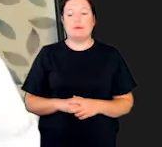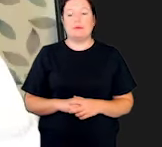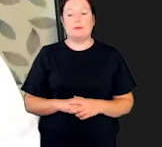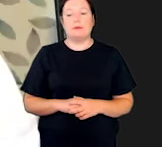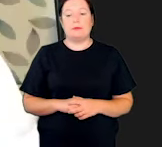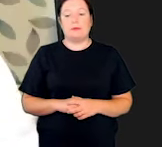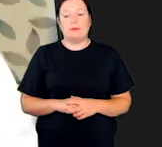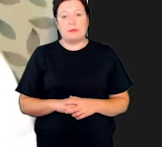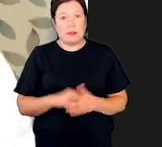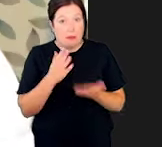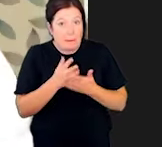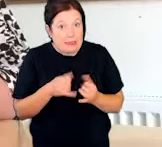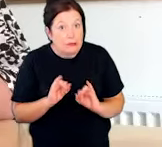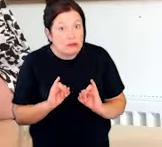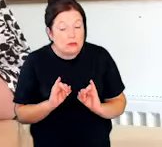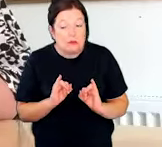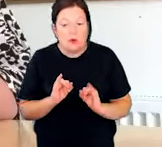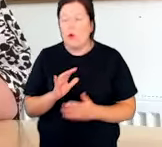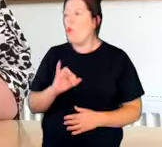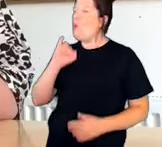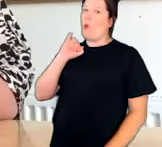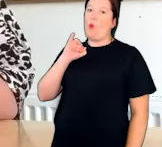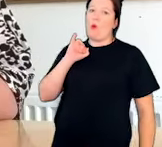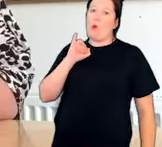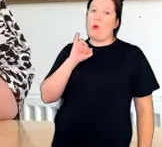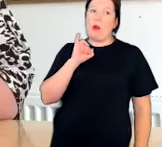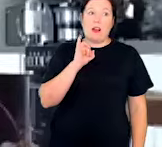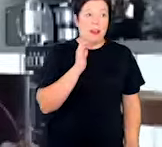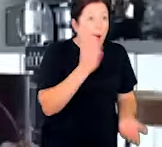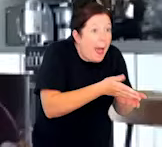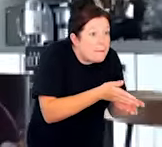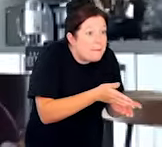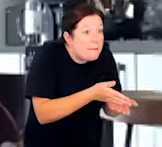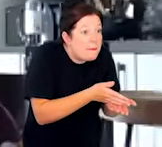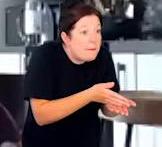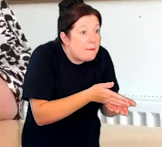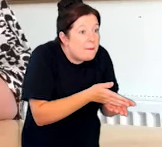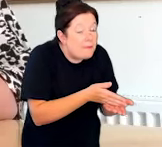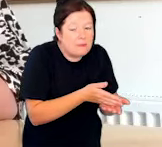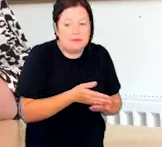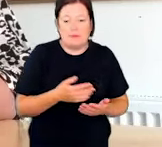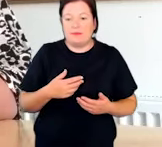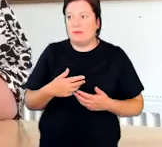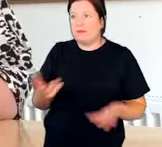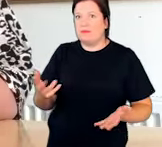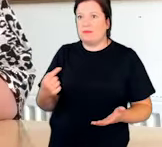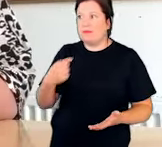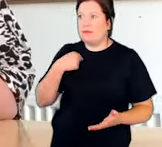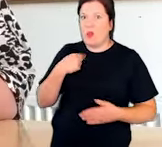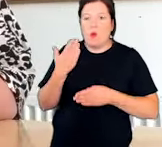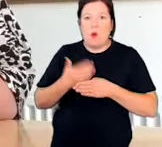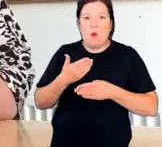So how serious is it? Very serious. Seriously? I be